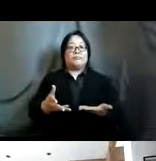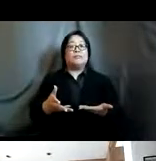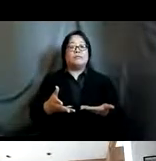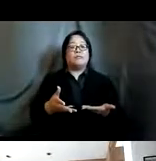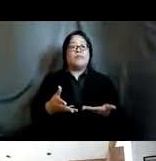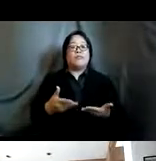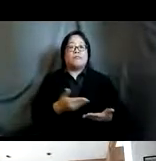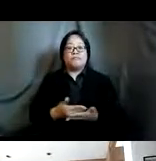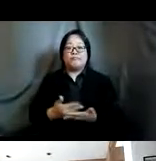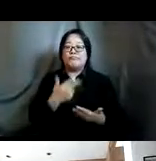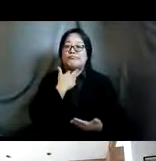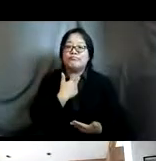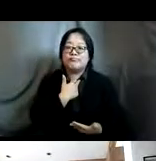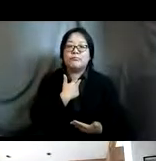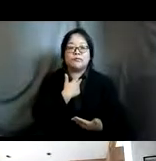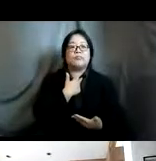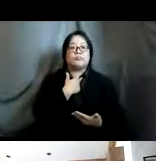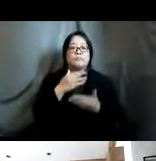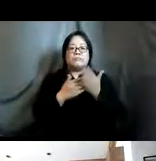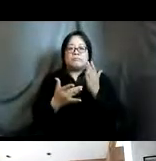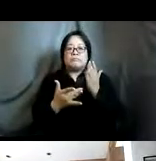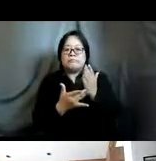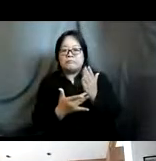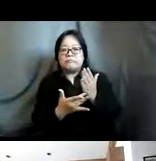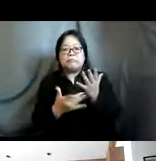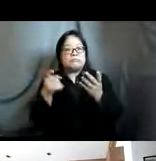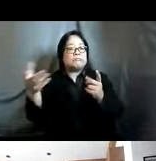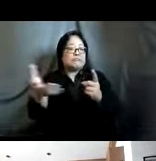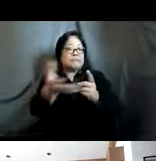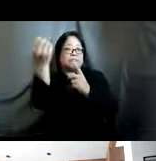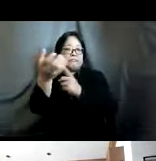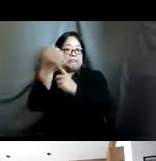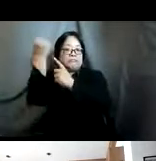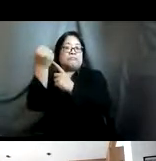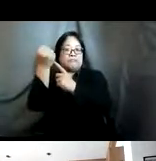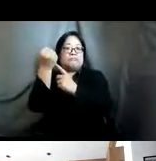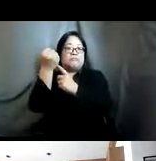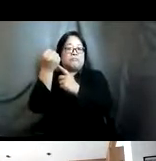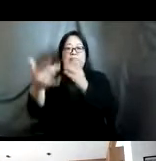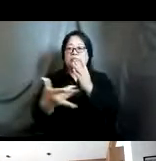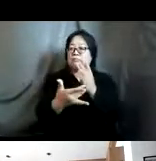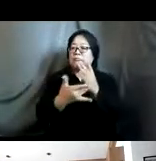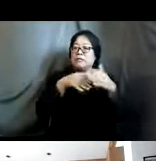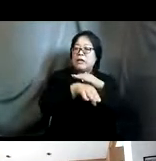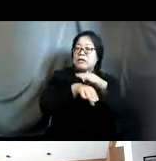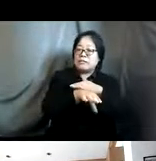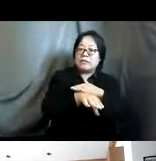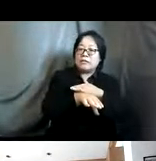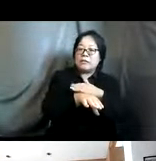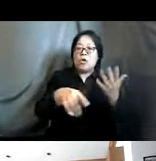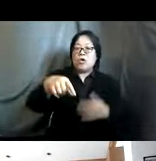of the coalition and some of the tactics to achieve this availability accessibility quality